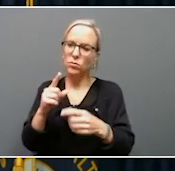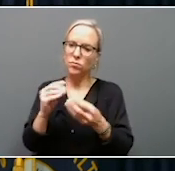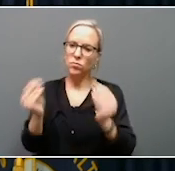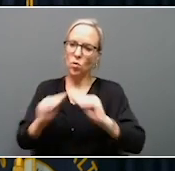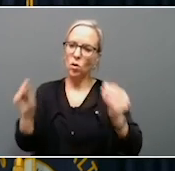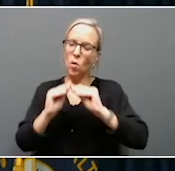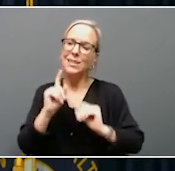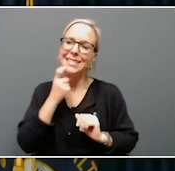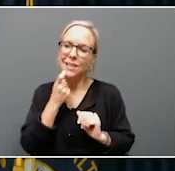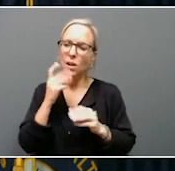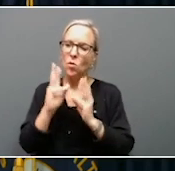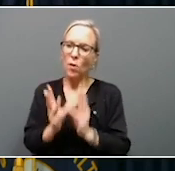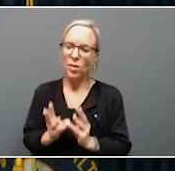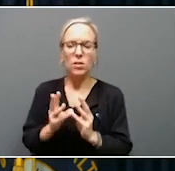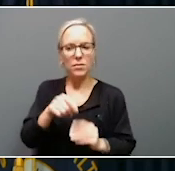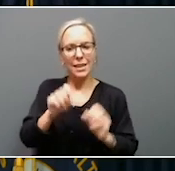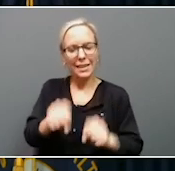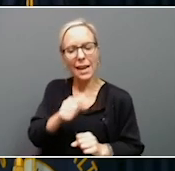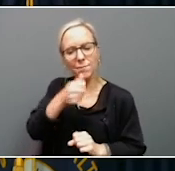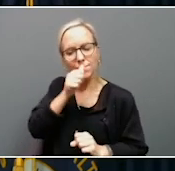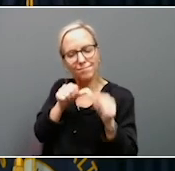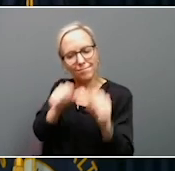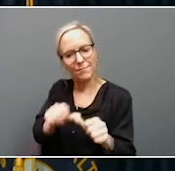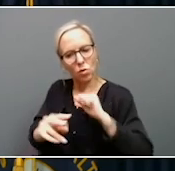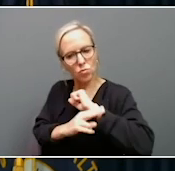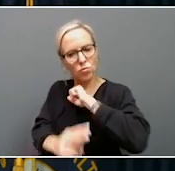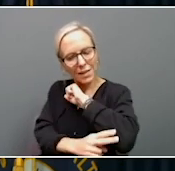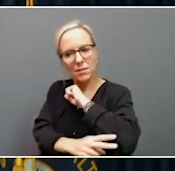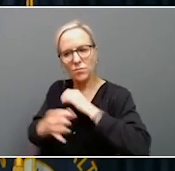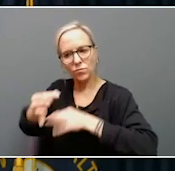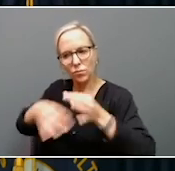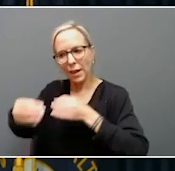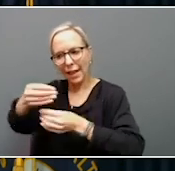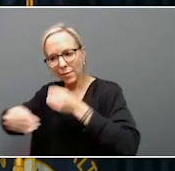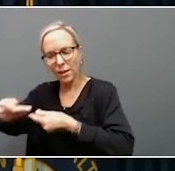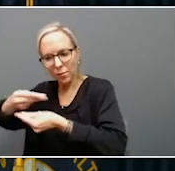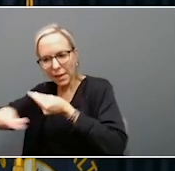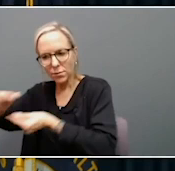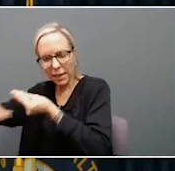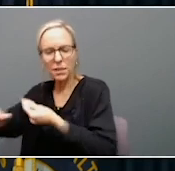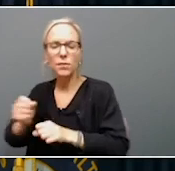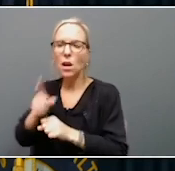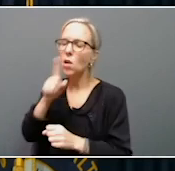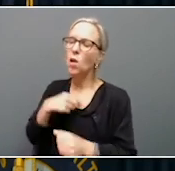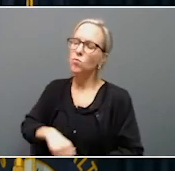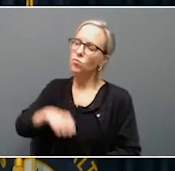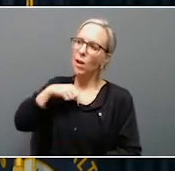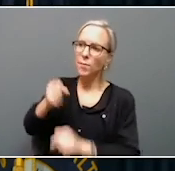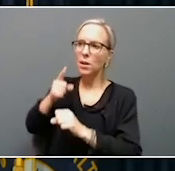events, and I'm proud of the work our Transportation Cabinet and others are doing to make that happen.